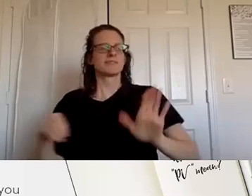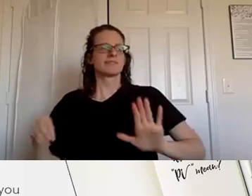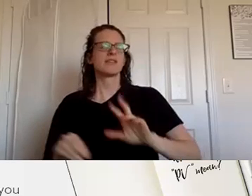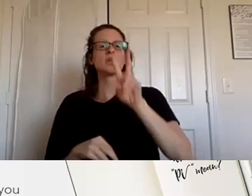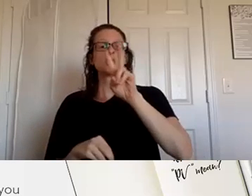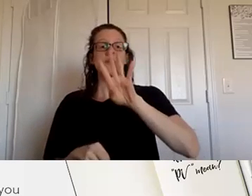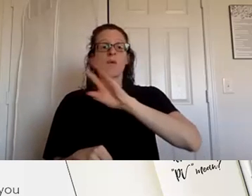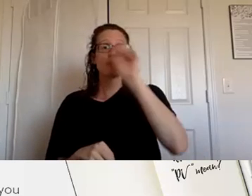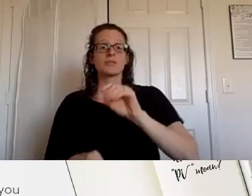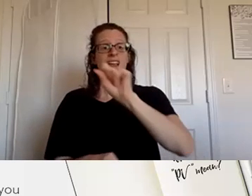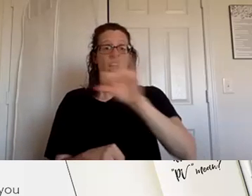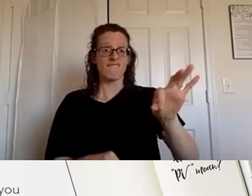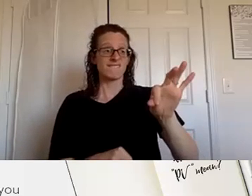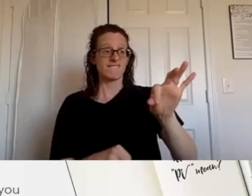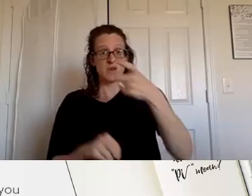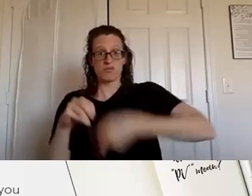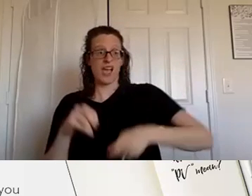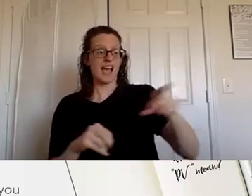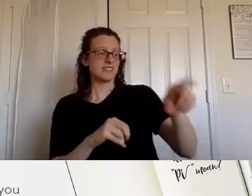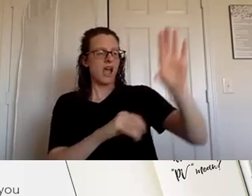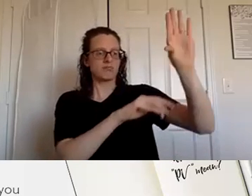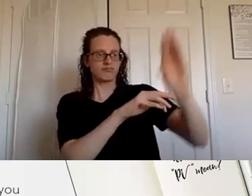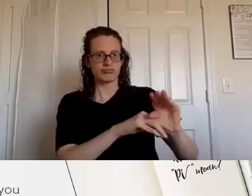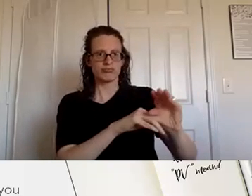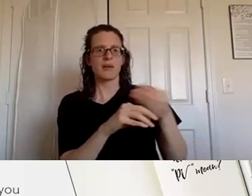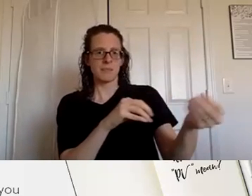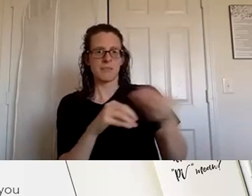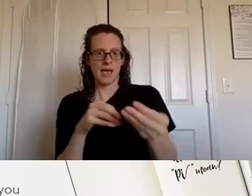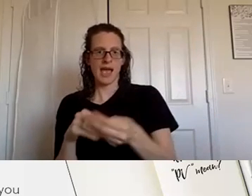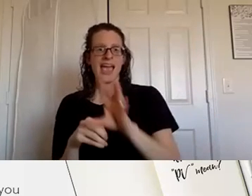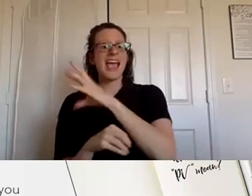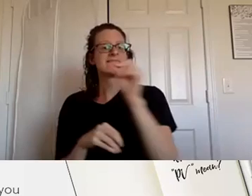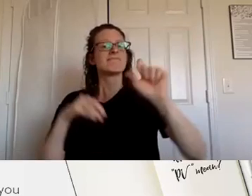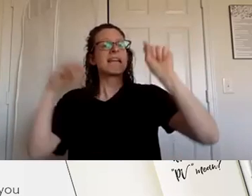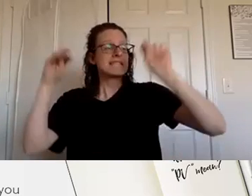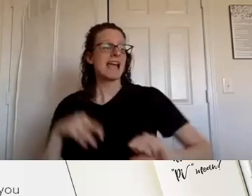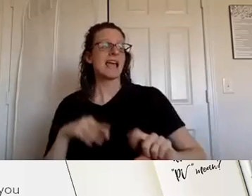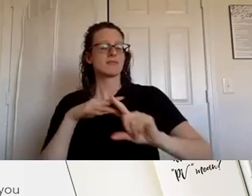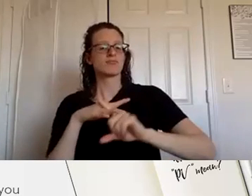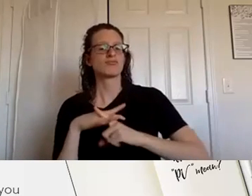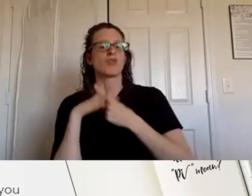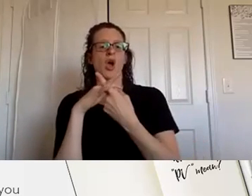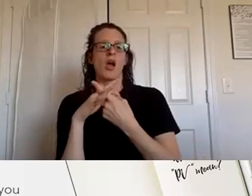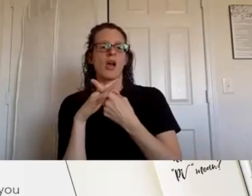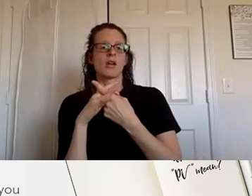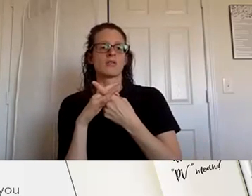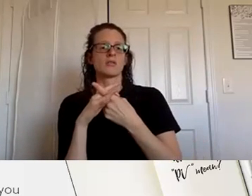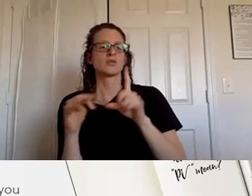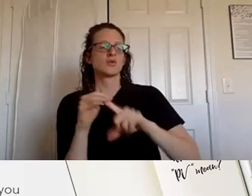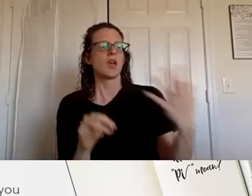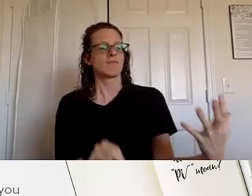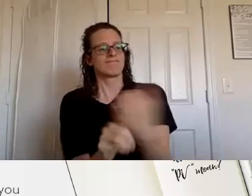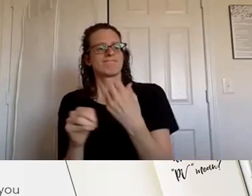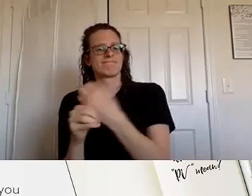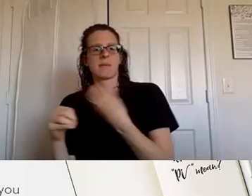prices and we can we can then start um participating in the con compensation